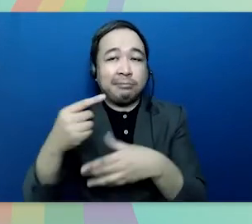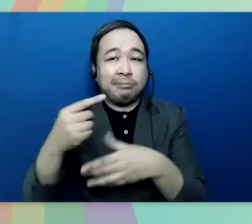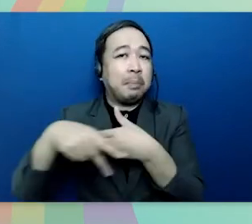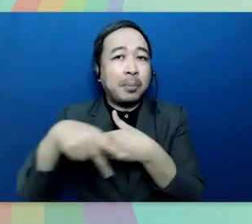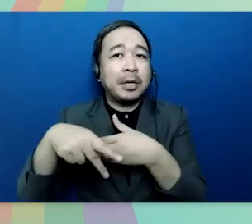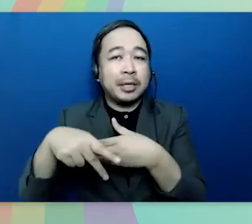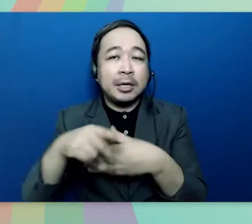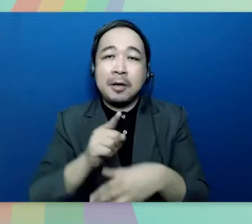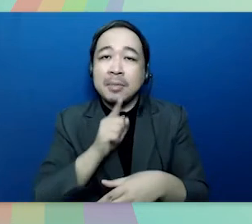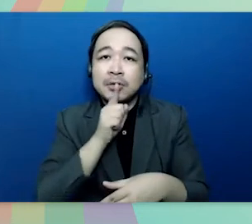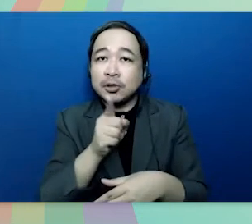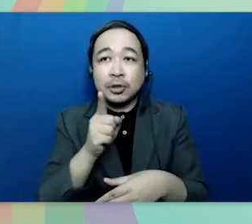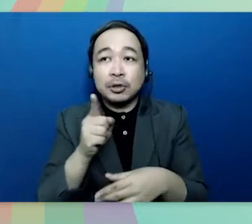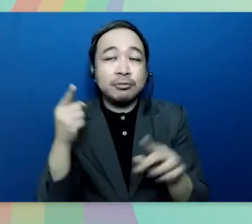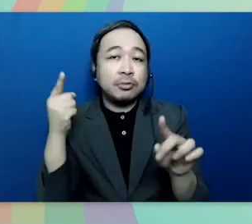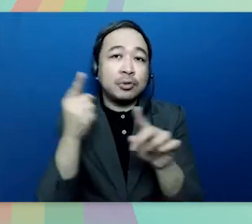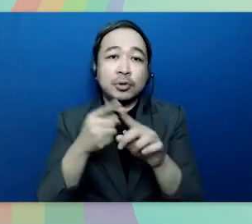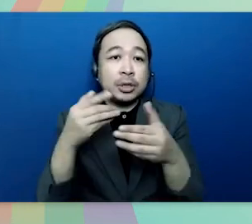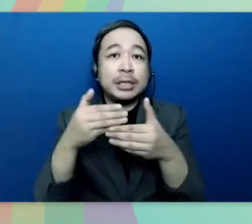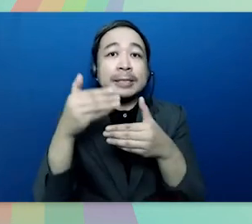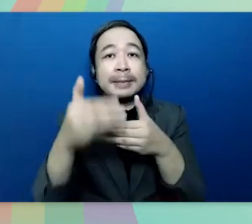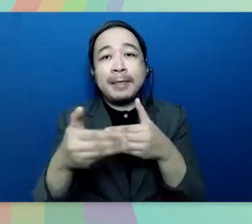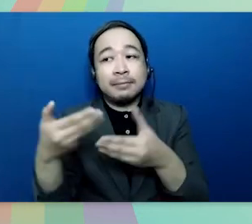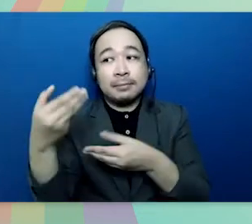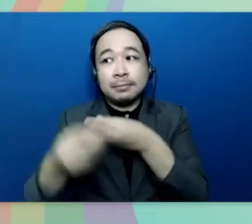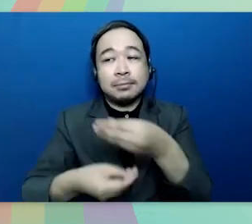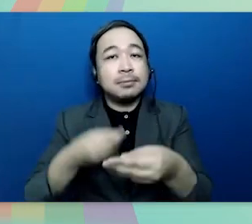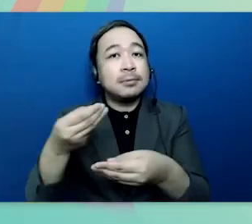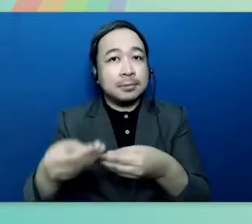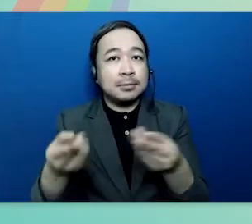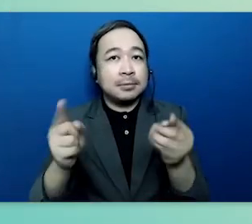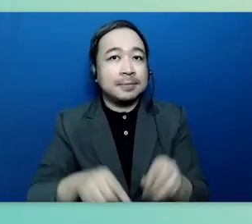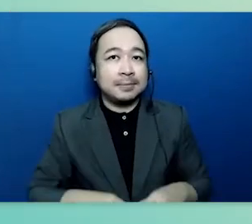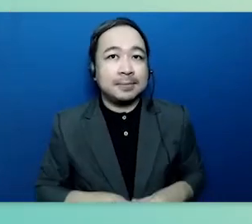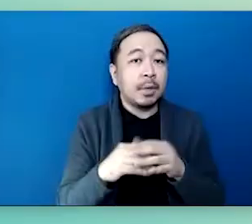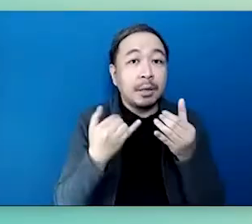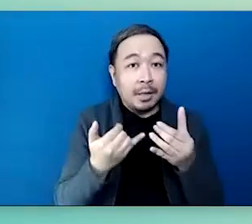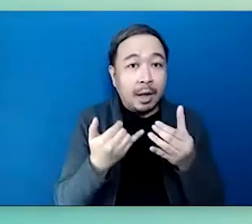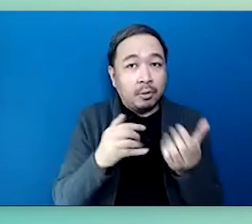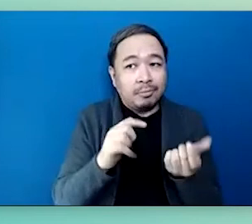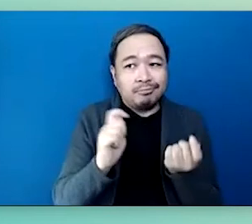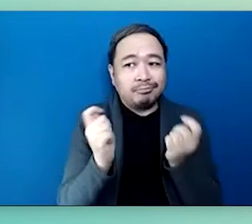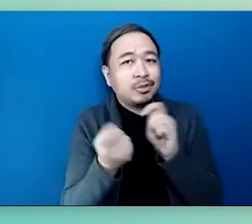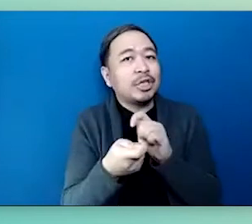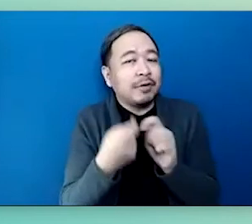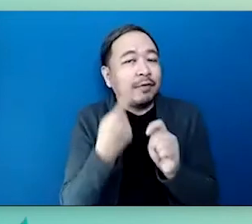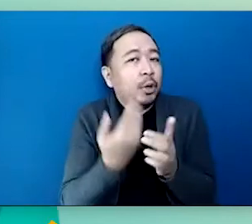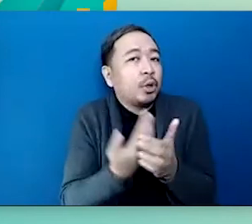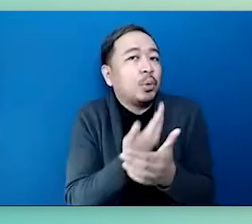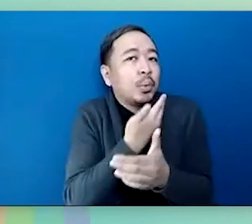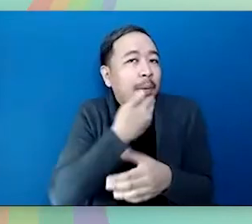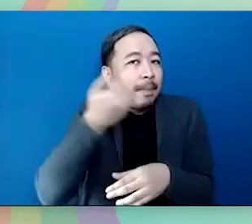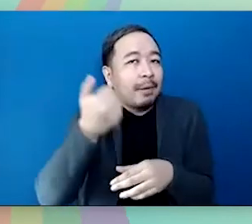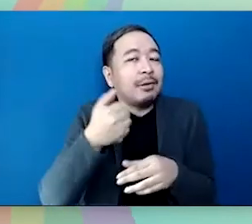impact that ensure until the next generation as we move toward a new